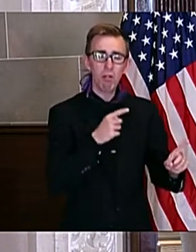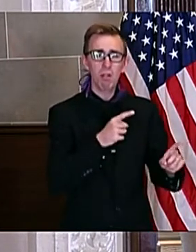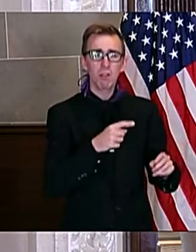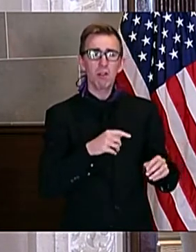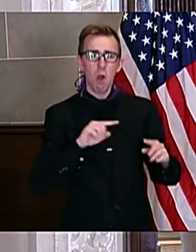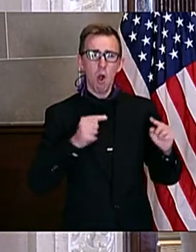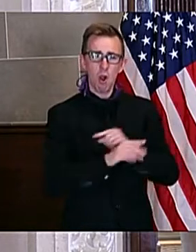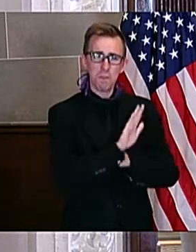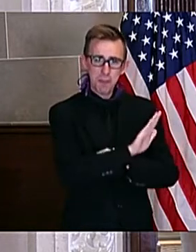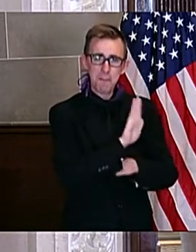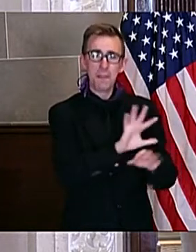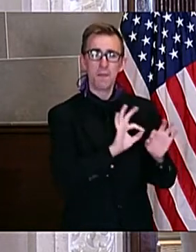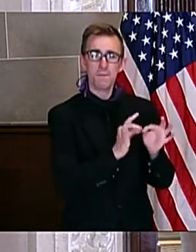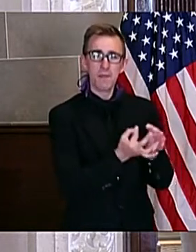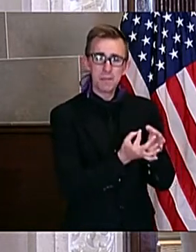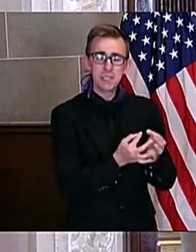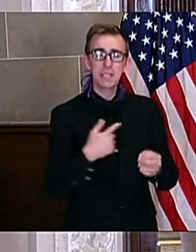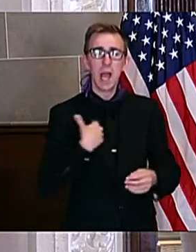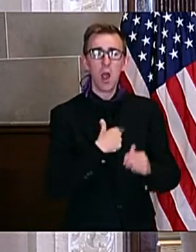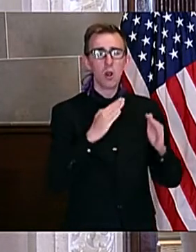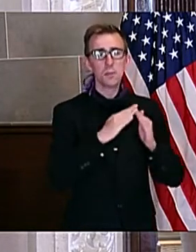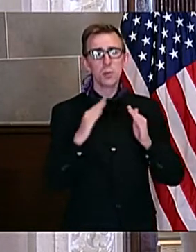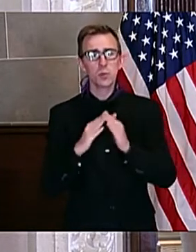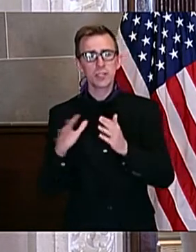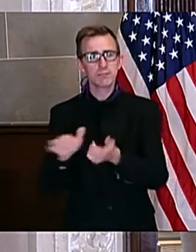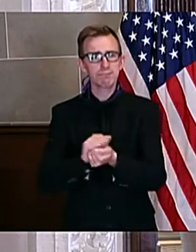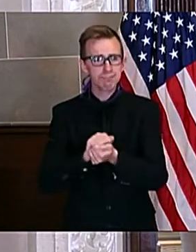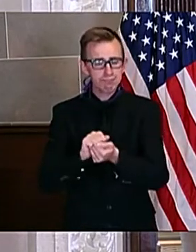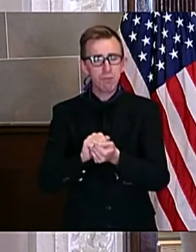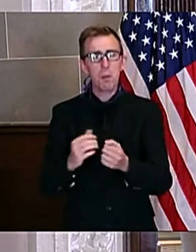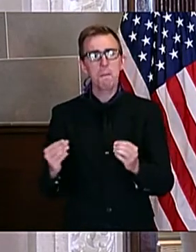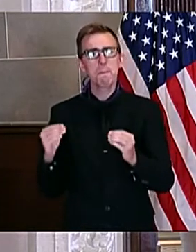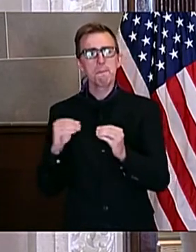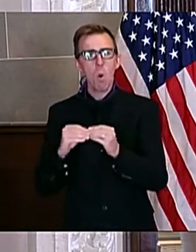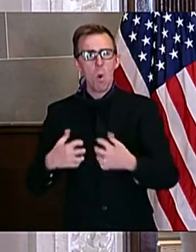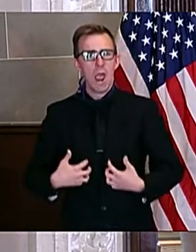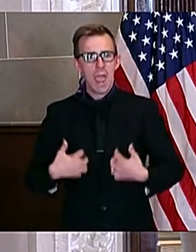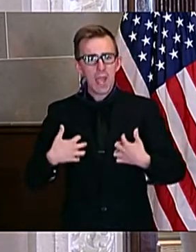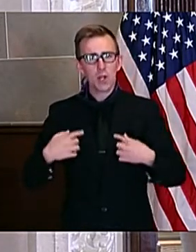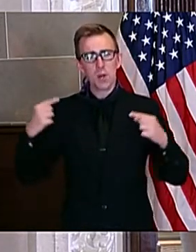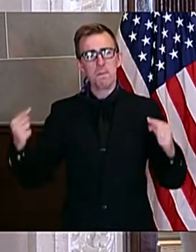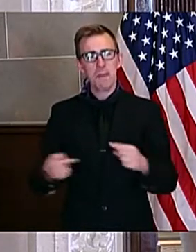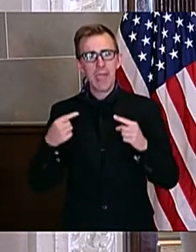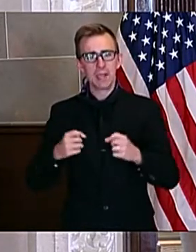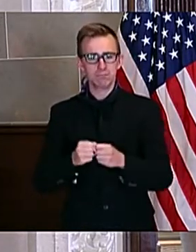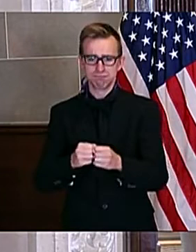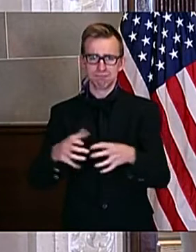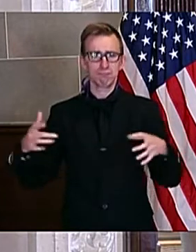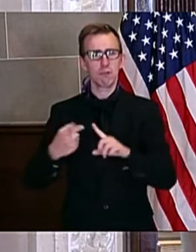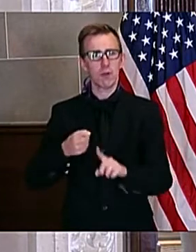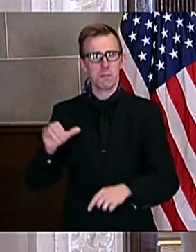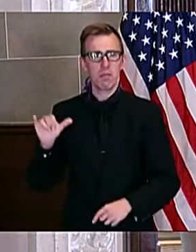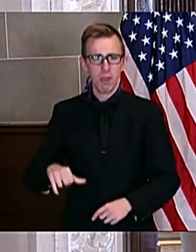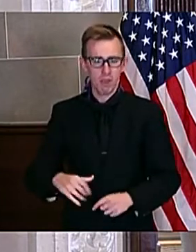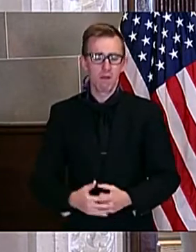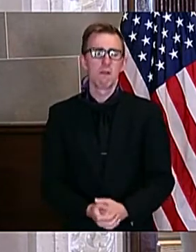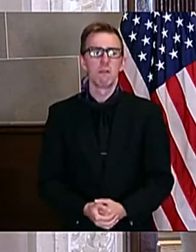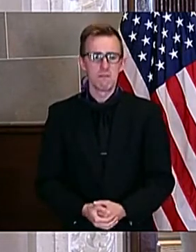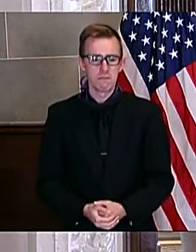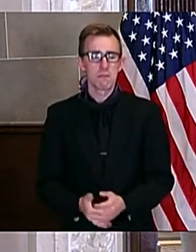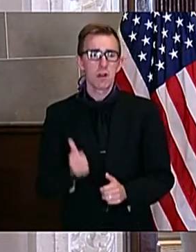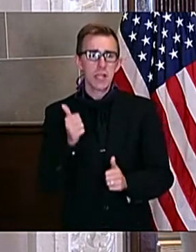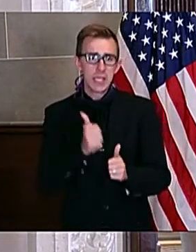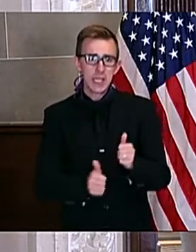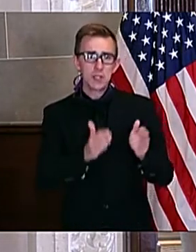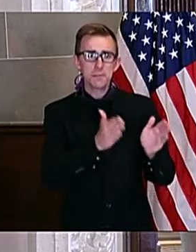destroys our communities, and creates more anger and pain. Every citizen